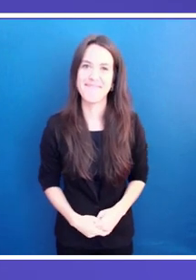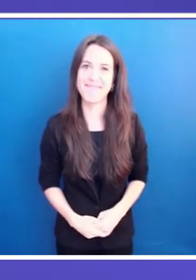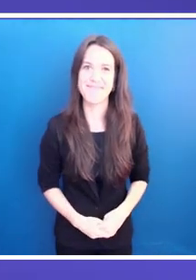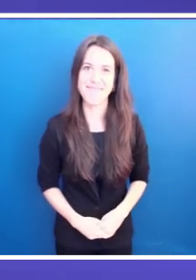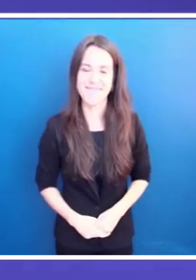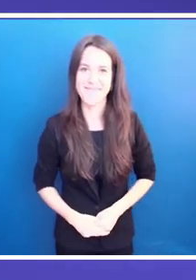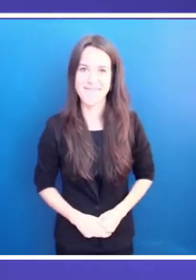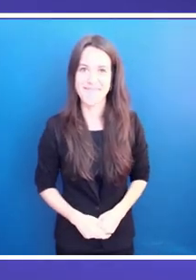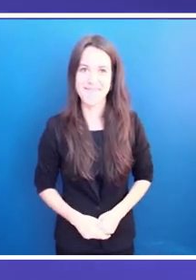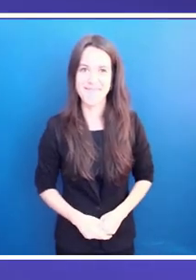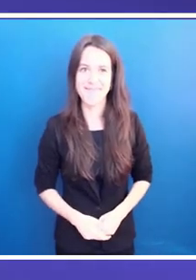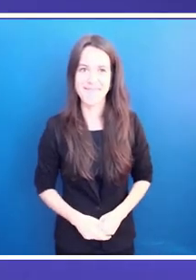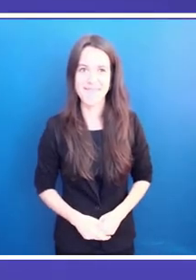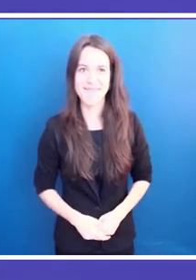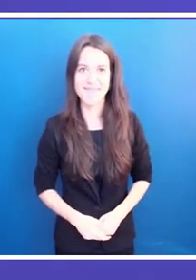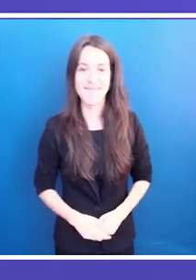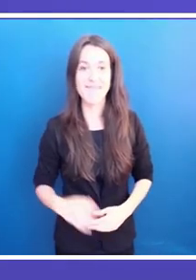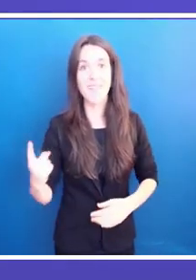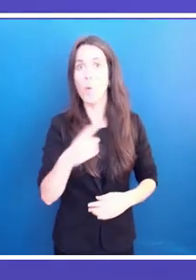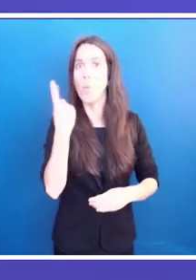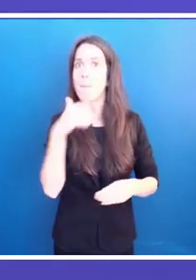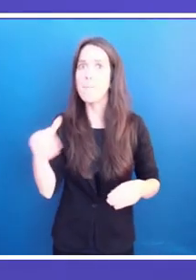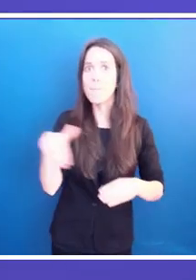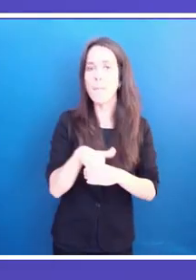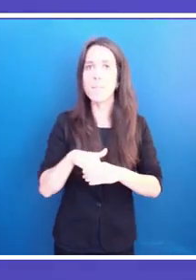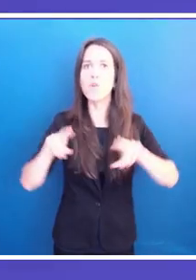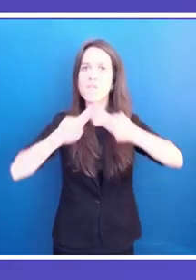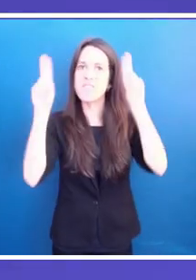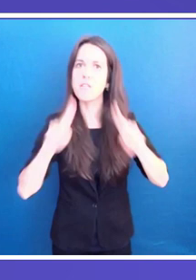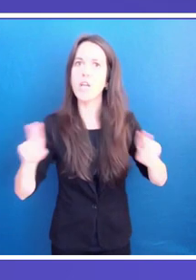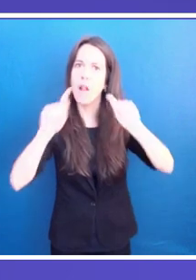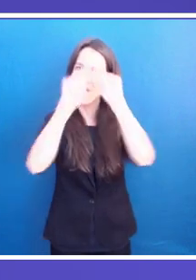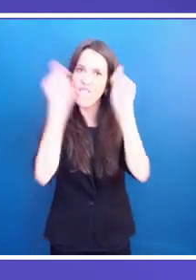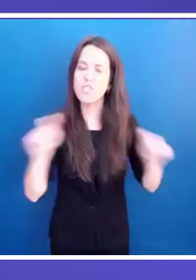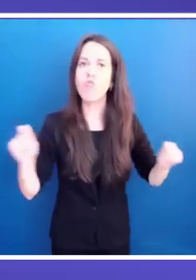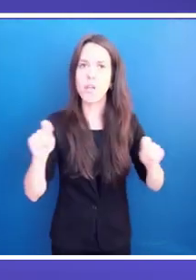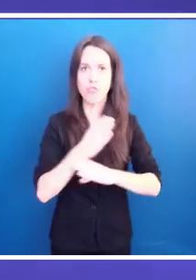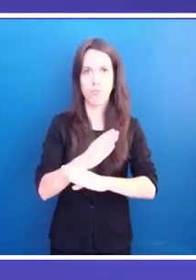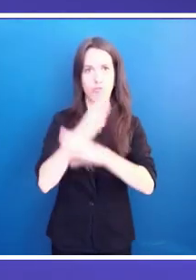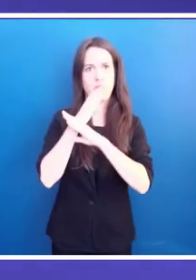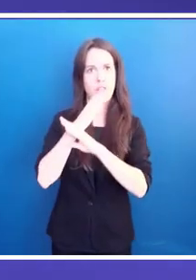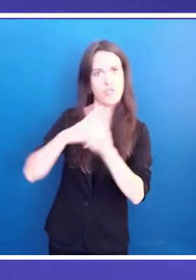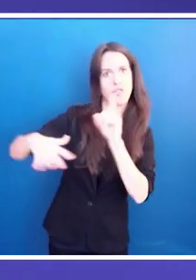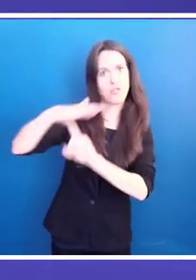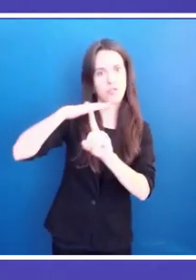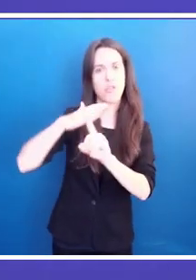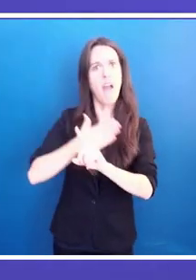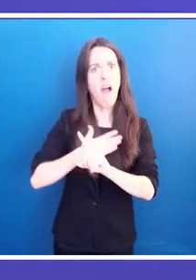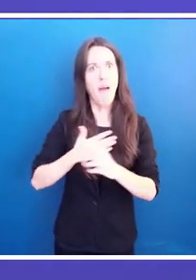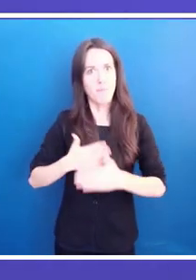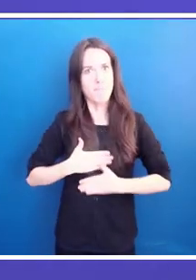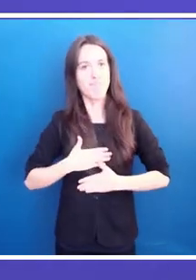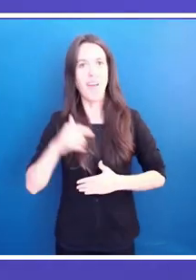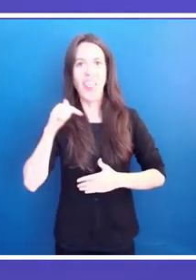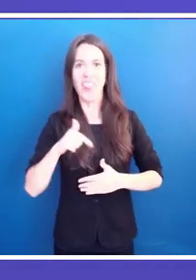We are a member of the International Federation of the Protection of Nature. I am honored to be in this high-level conference on the occasion